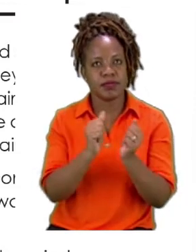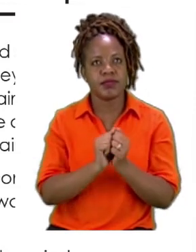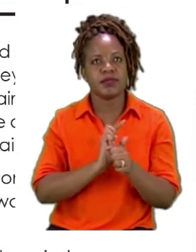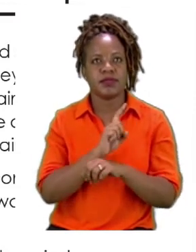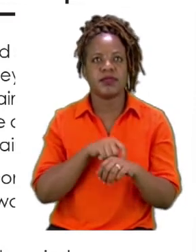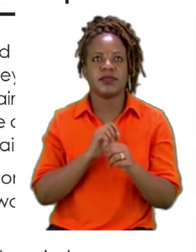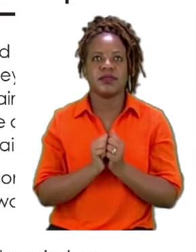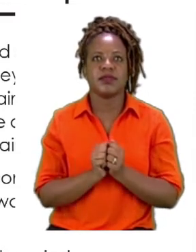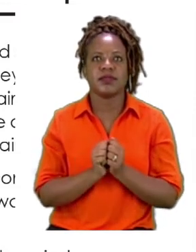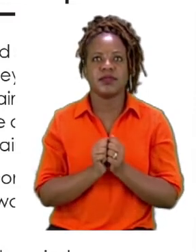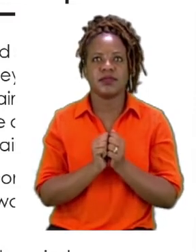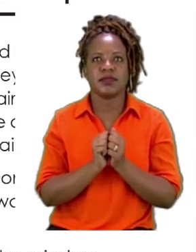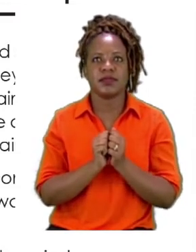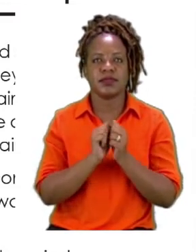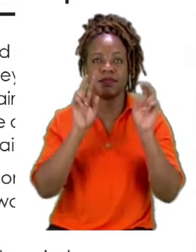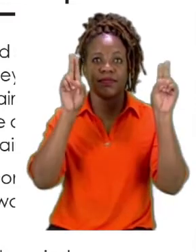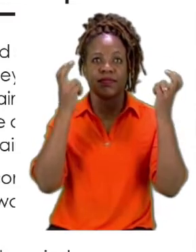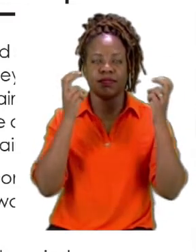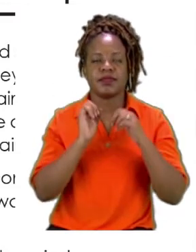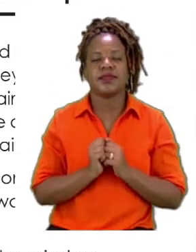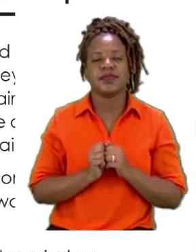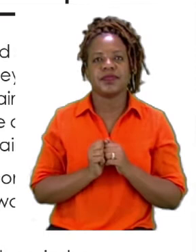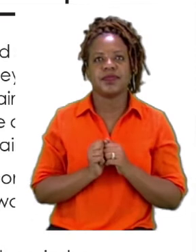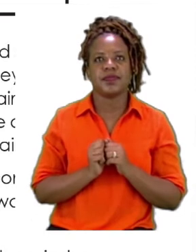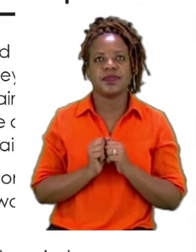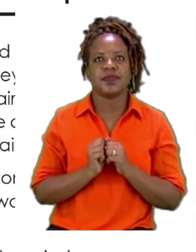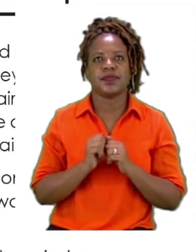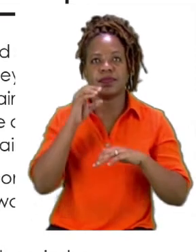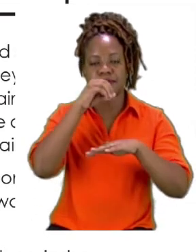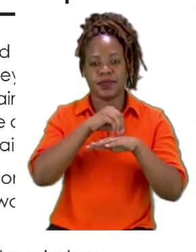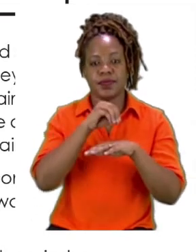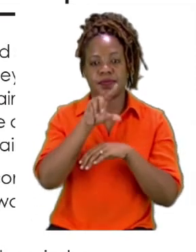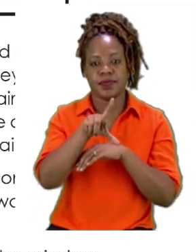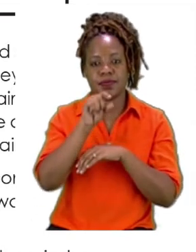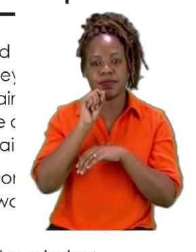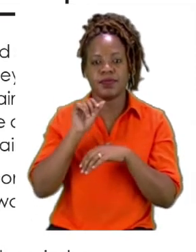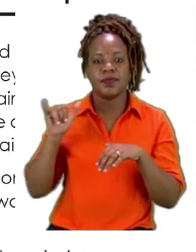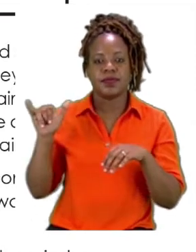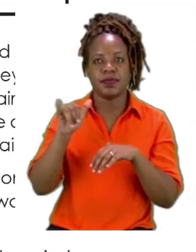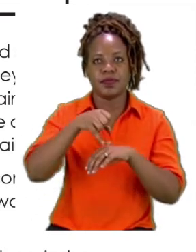We will start at the heading. At the airport.